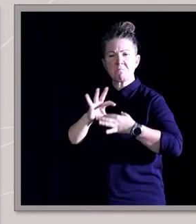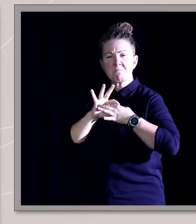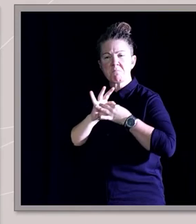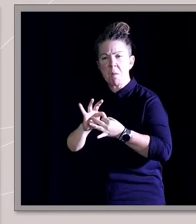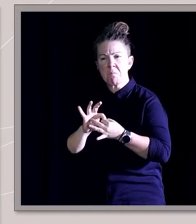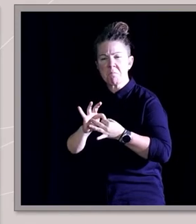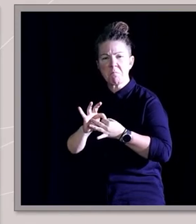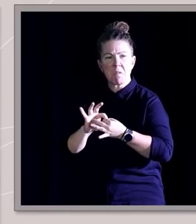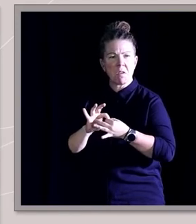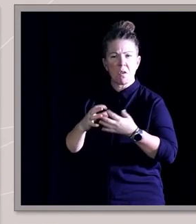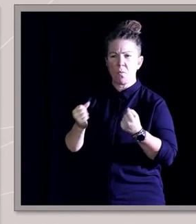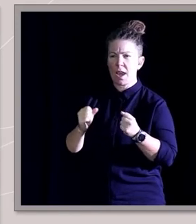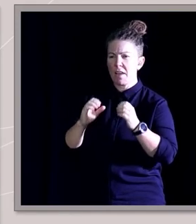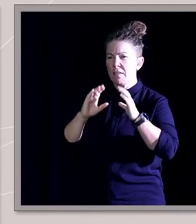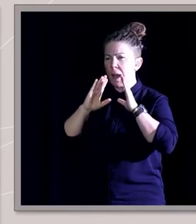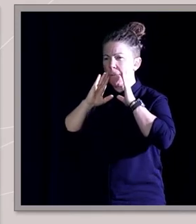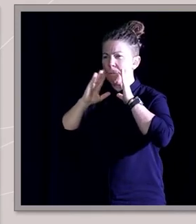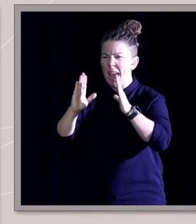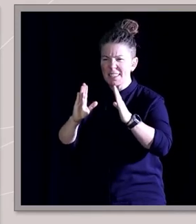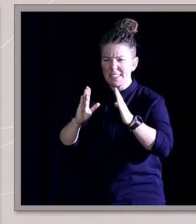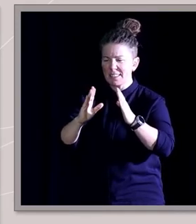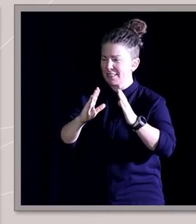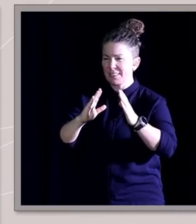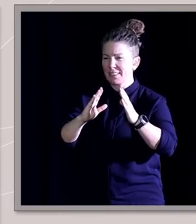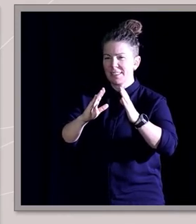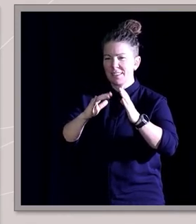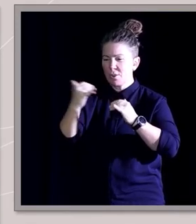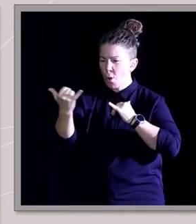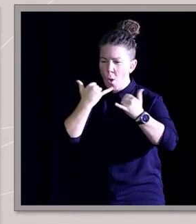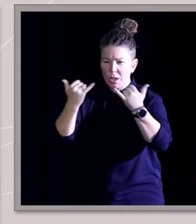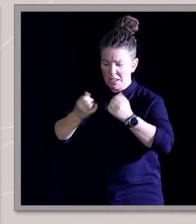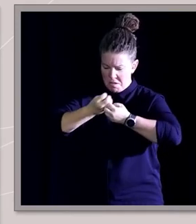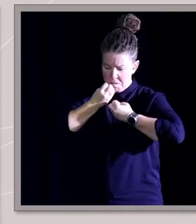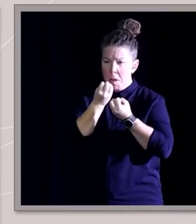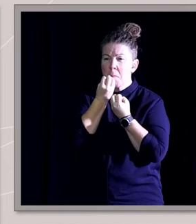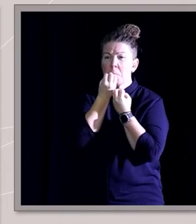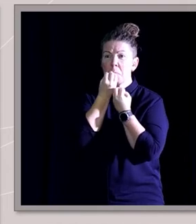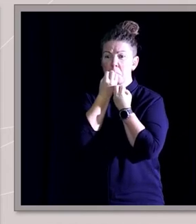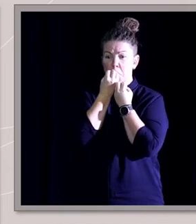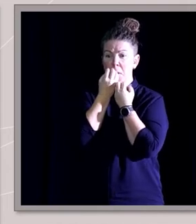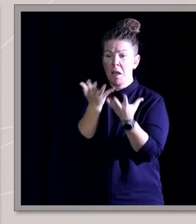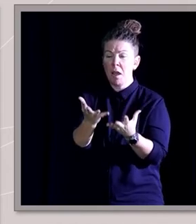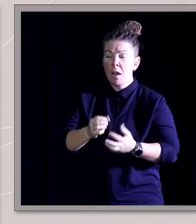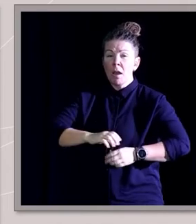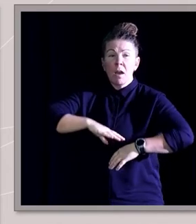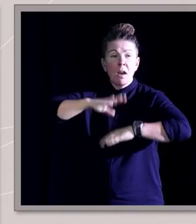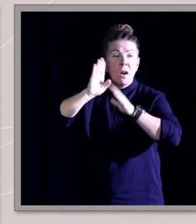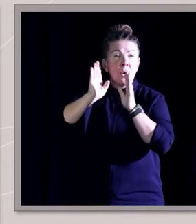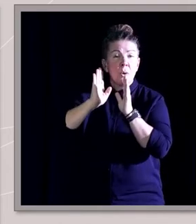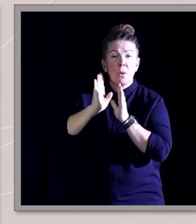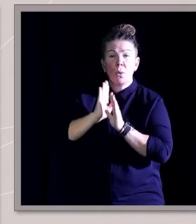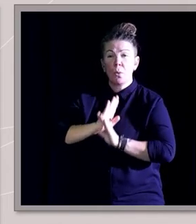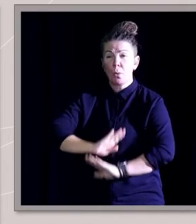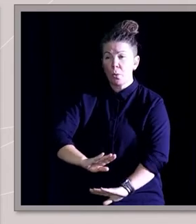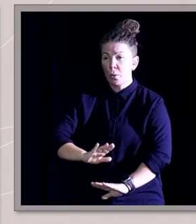we'd get these amazing talkback callers who would just spill it all out for the first time, and you could hear that in their voices as they told their